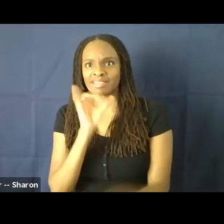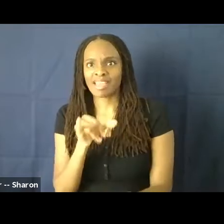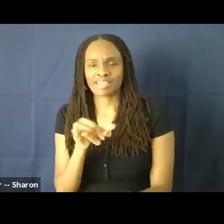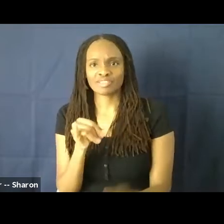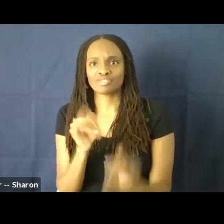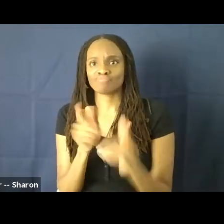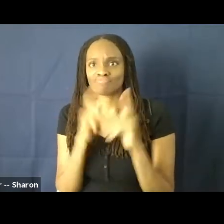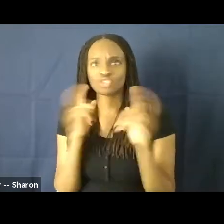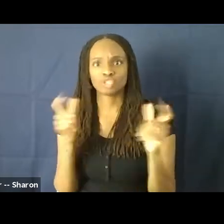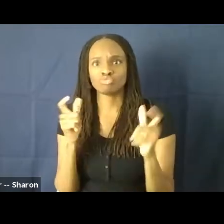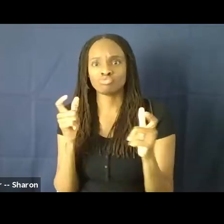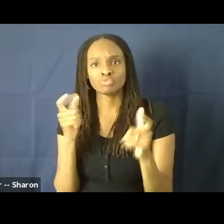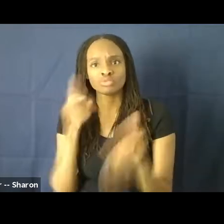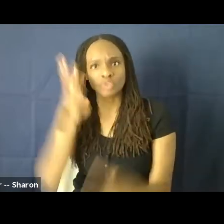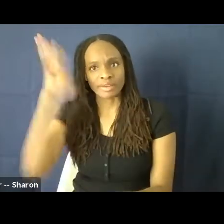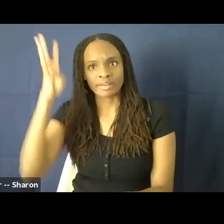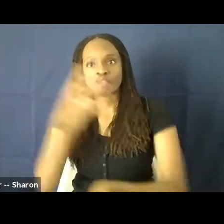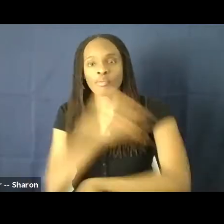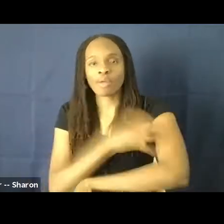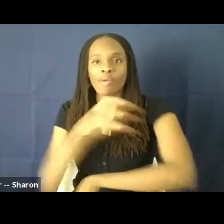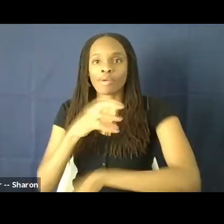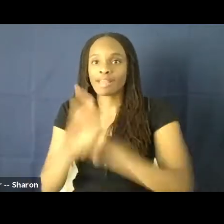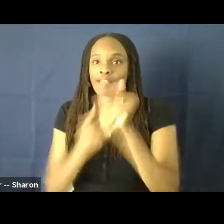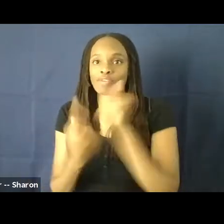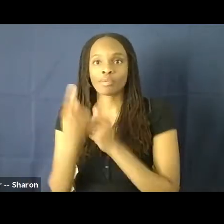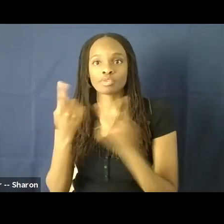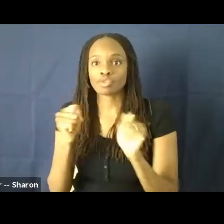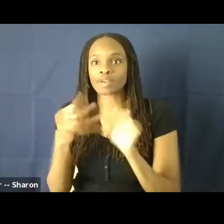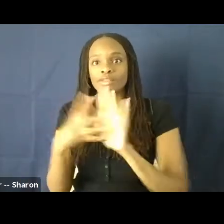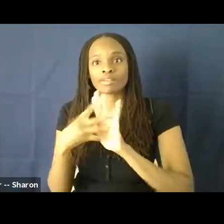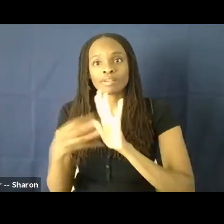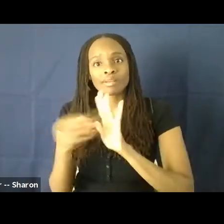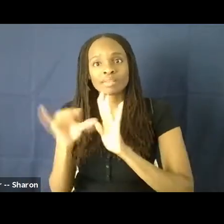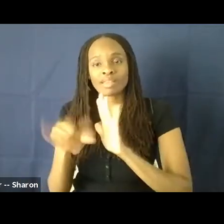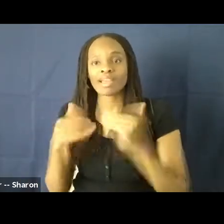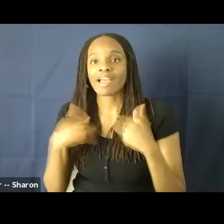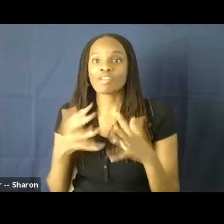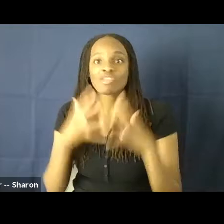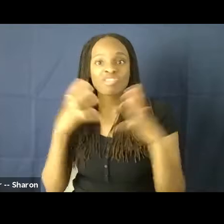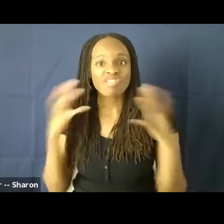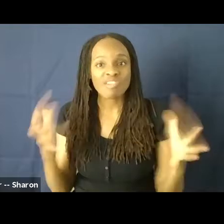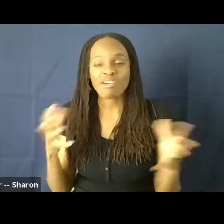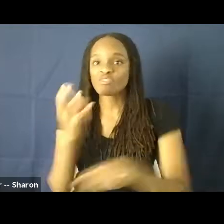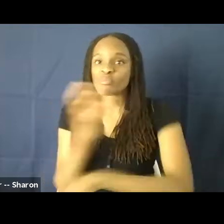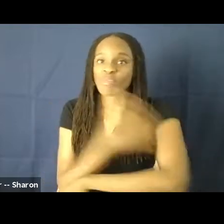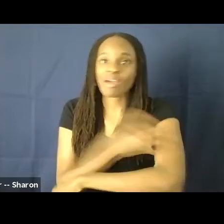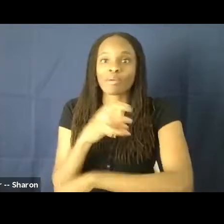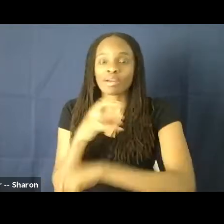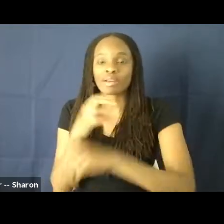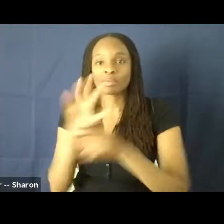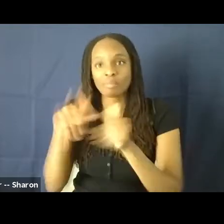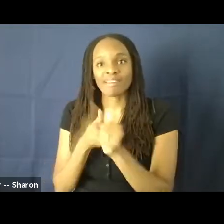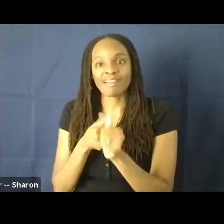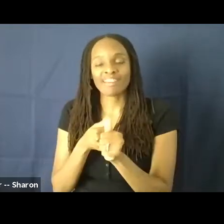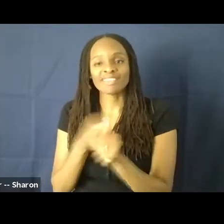power. And everybody is trying to replicate that. And so there's a lot of power behind the creative and